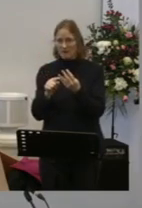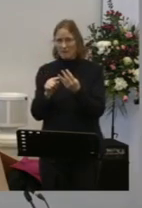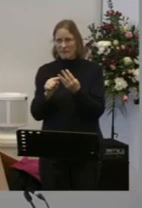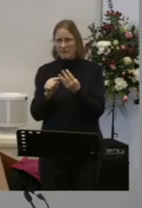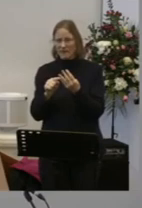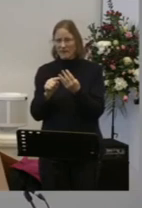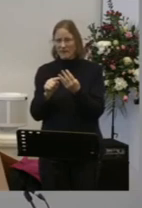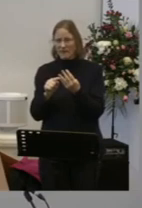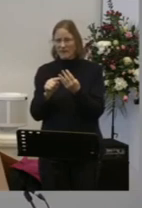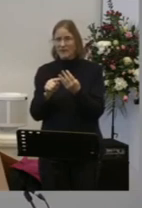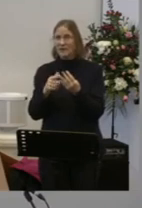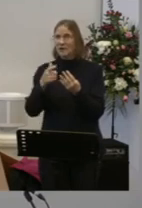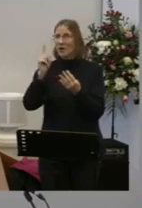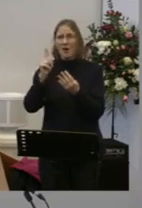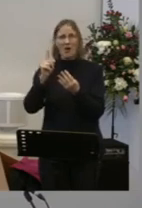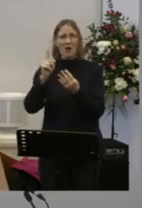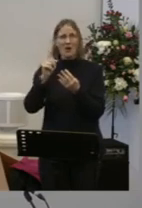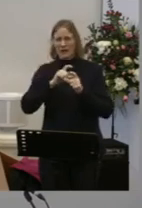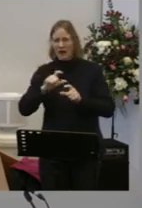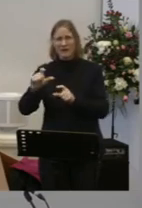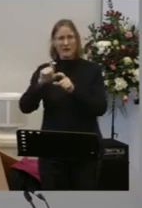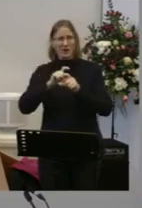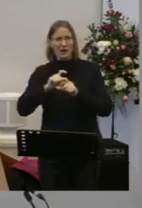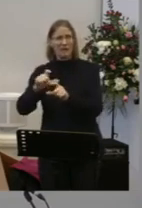And he is Relentless